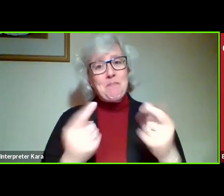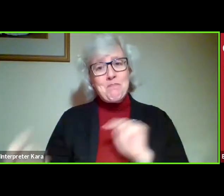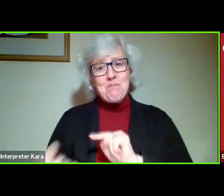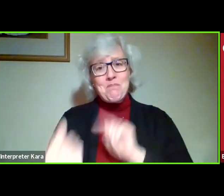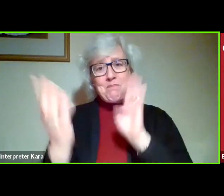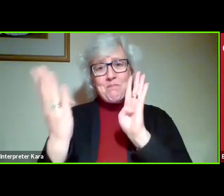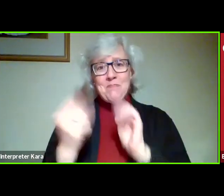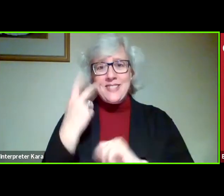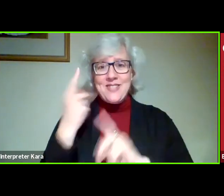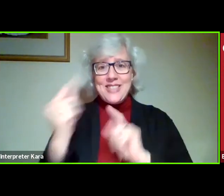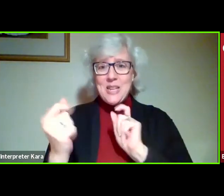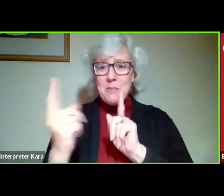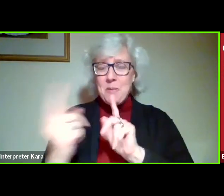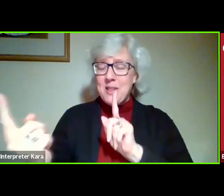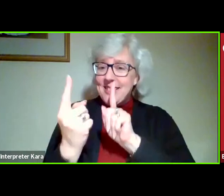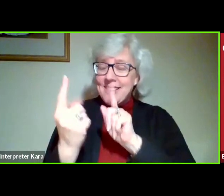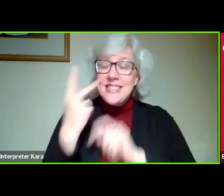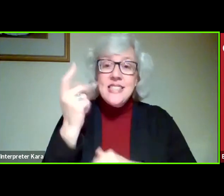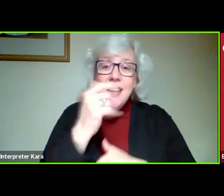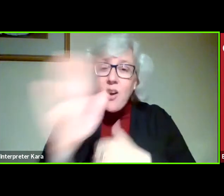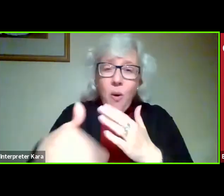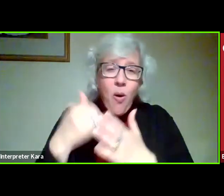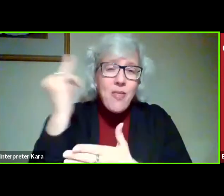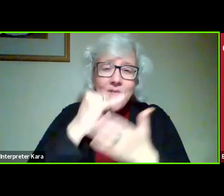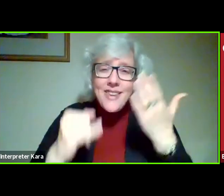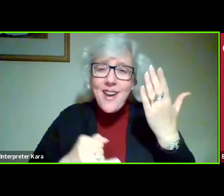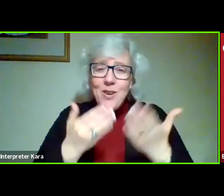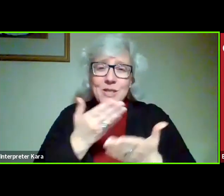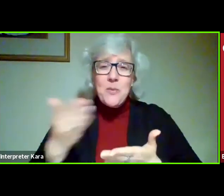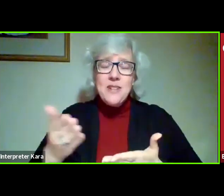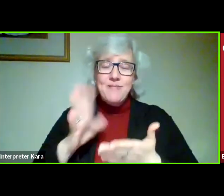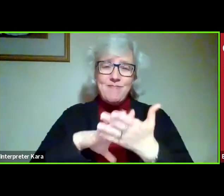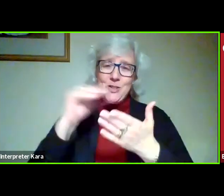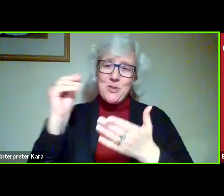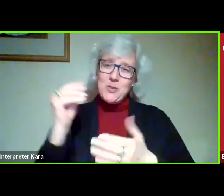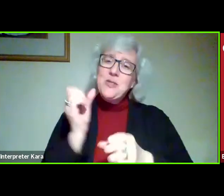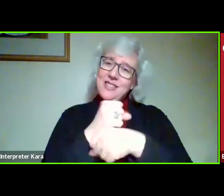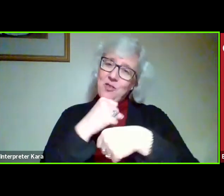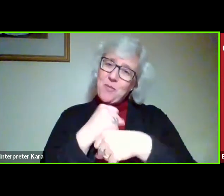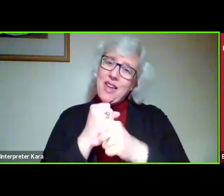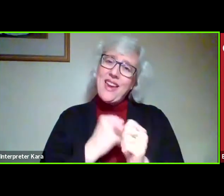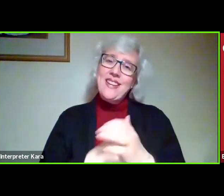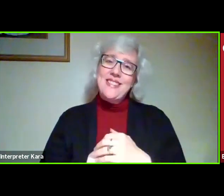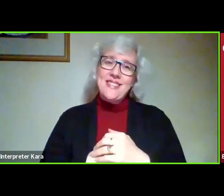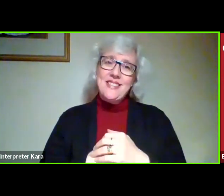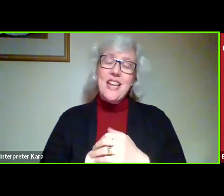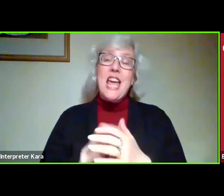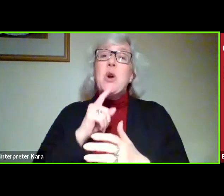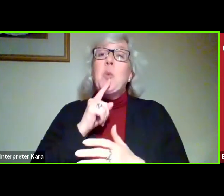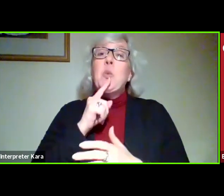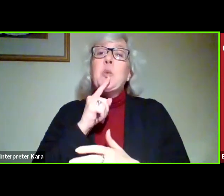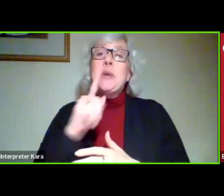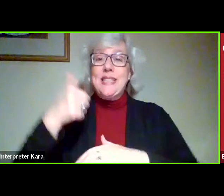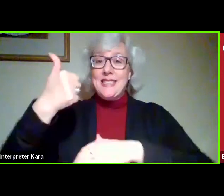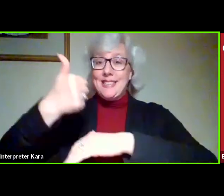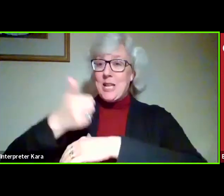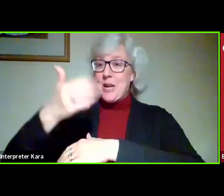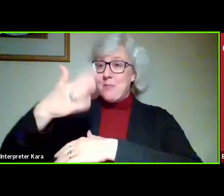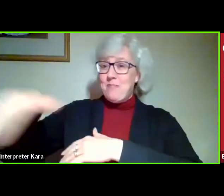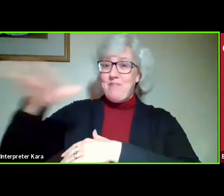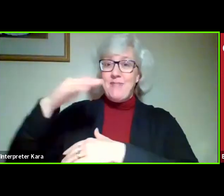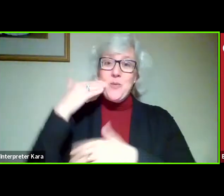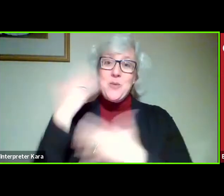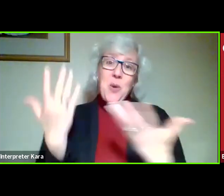seeing all of the products and ideas that your students have generated in a real setting such as